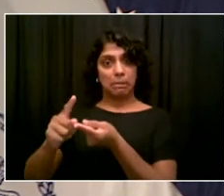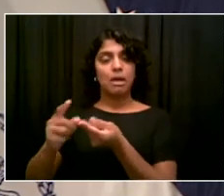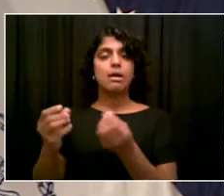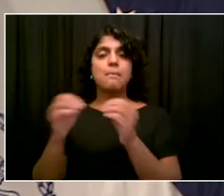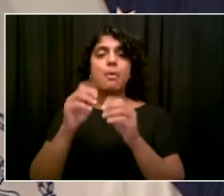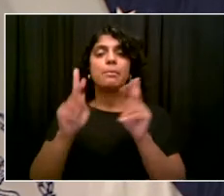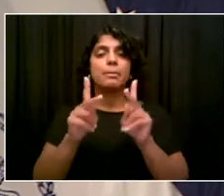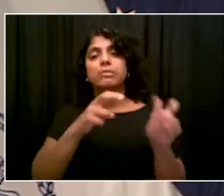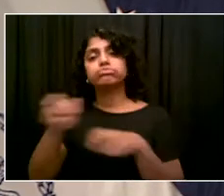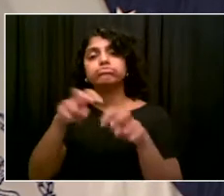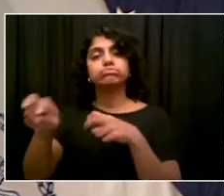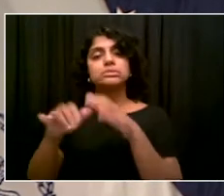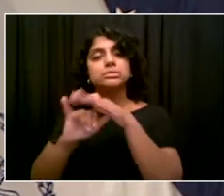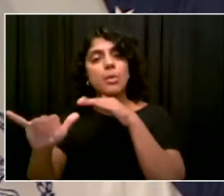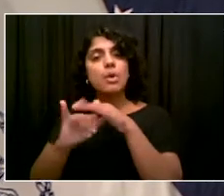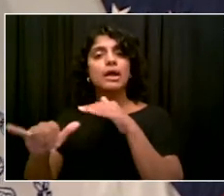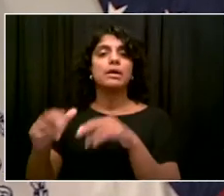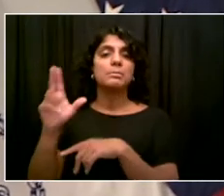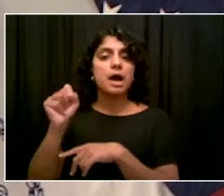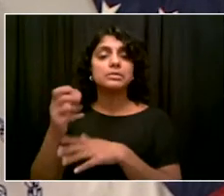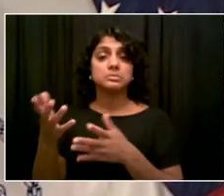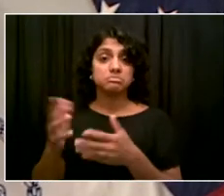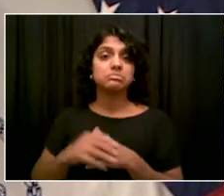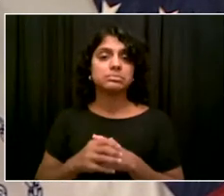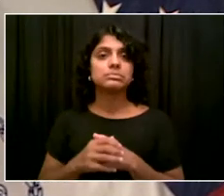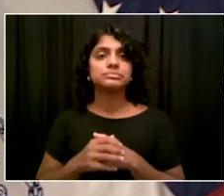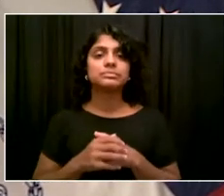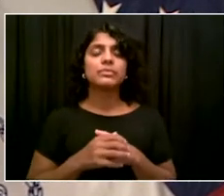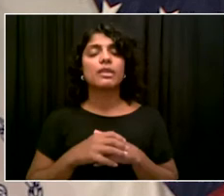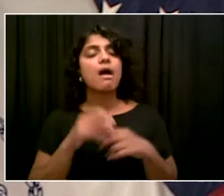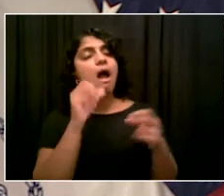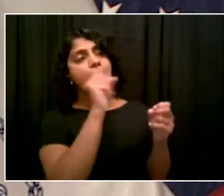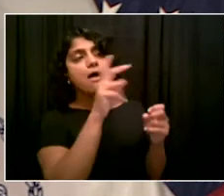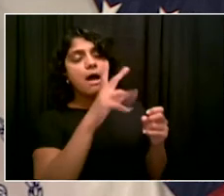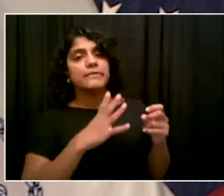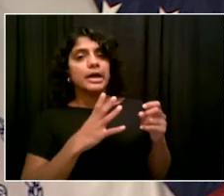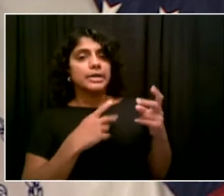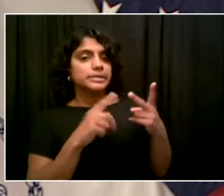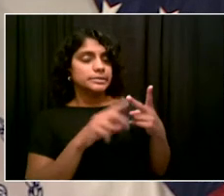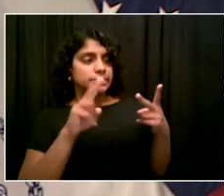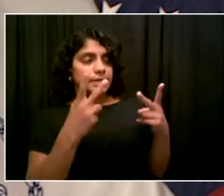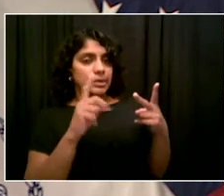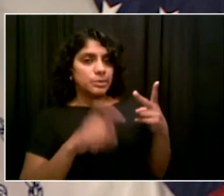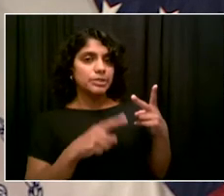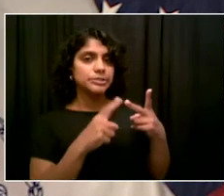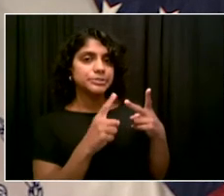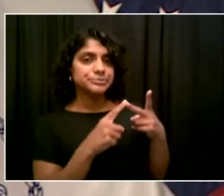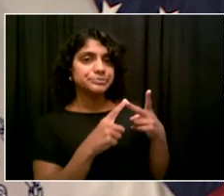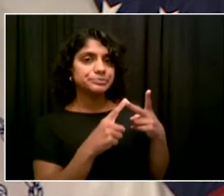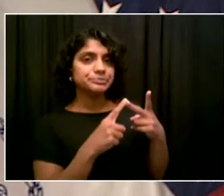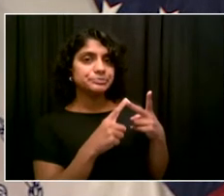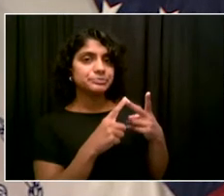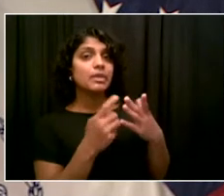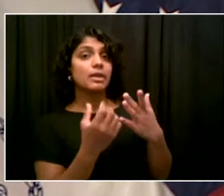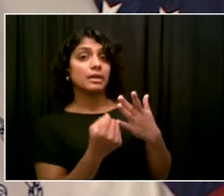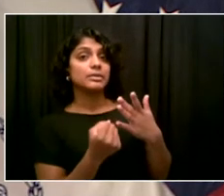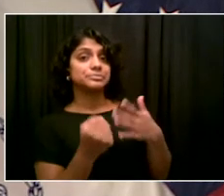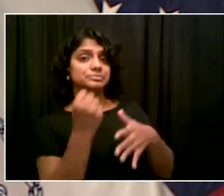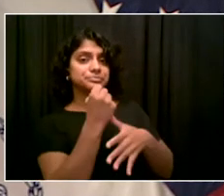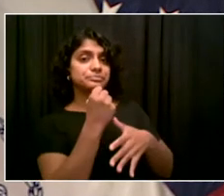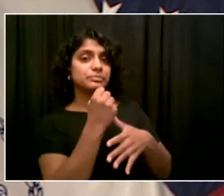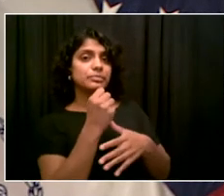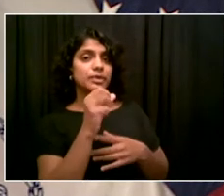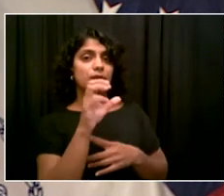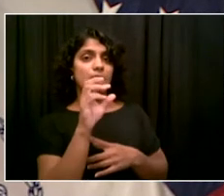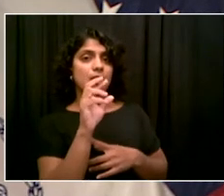My next question is on ranked choice voting. I'm wondering if you think New York City should reconsider it. There's a bill in the council by several